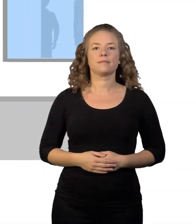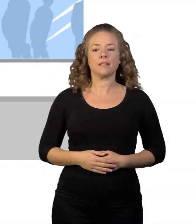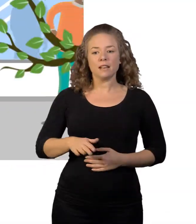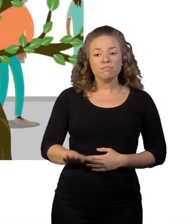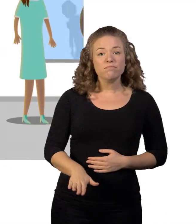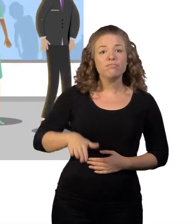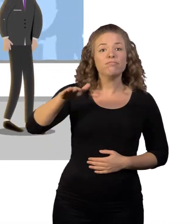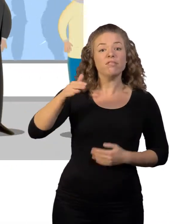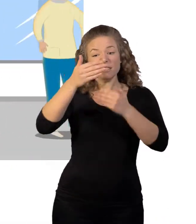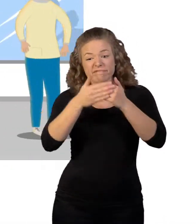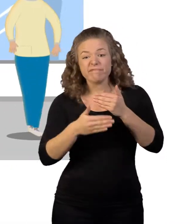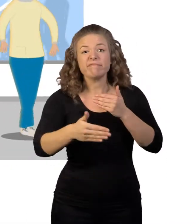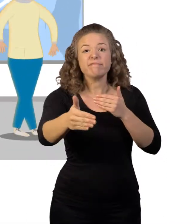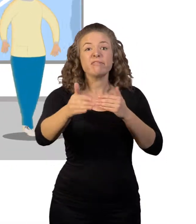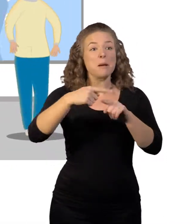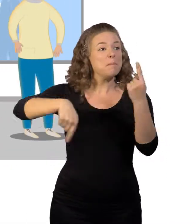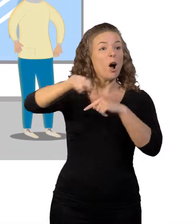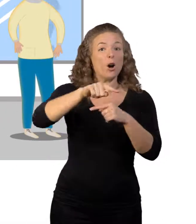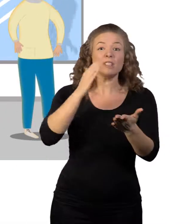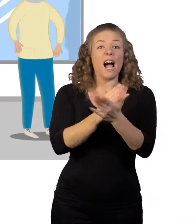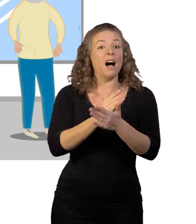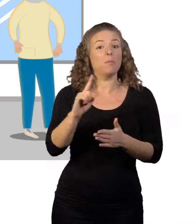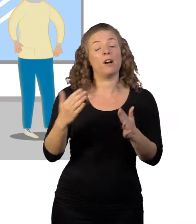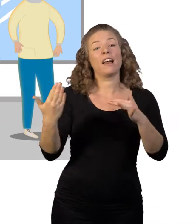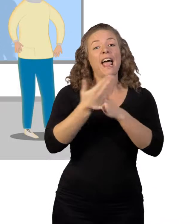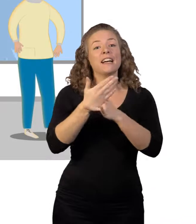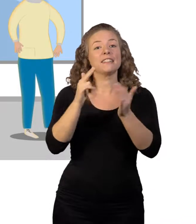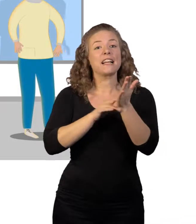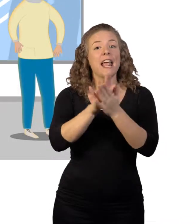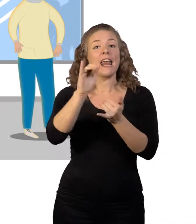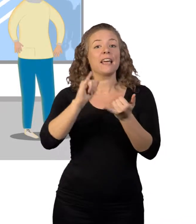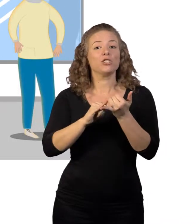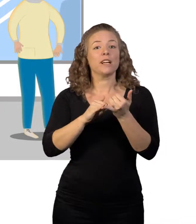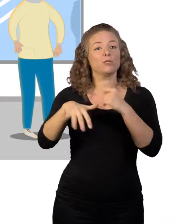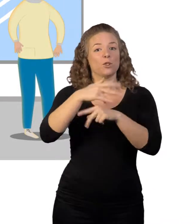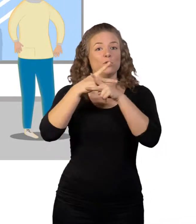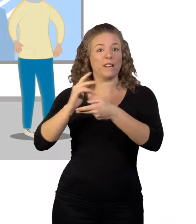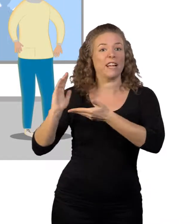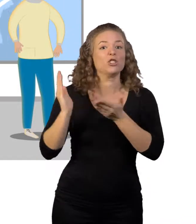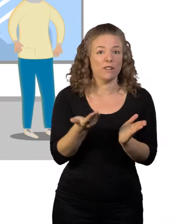Most of us will need to access the NHS or social care services at some point in our lives.